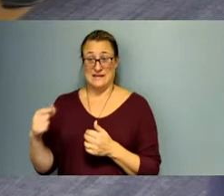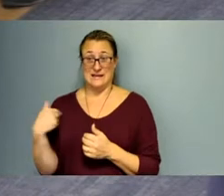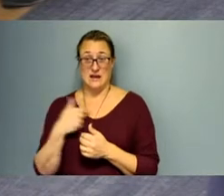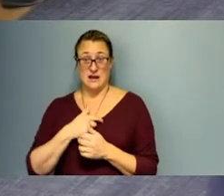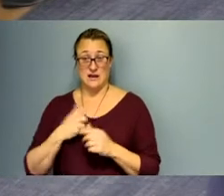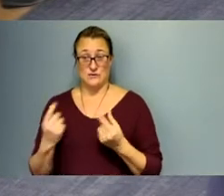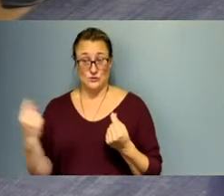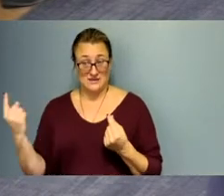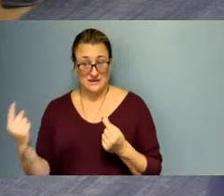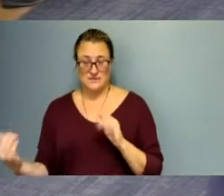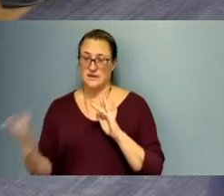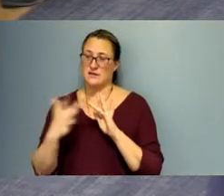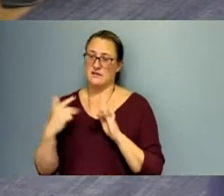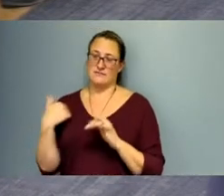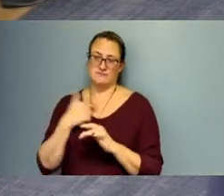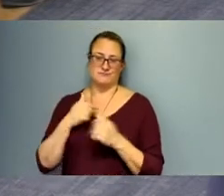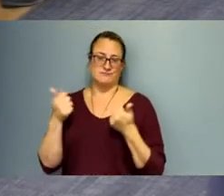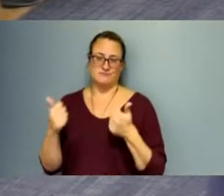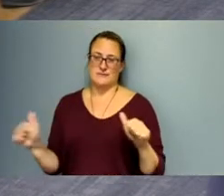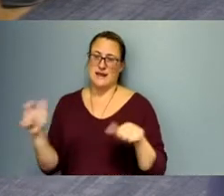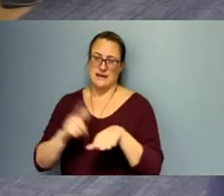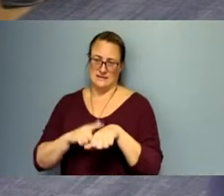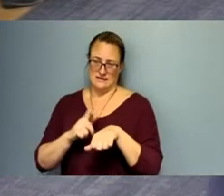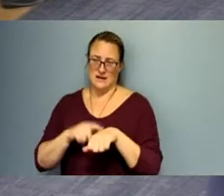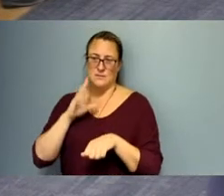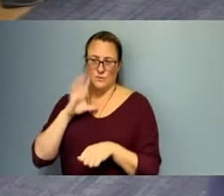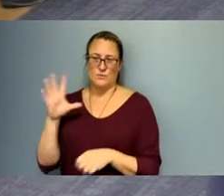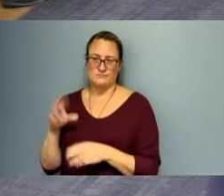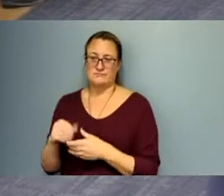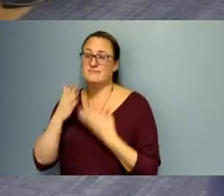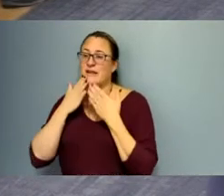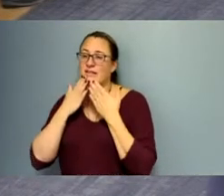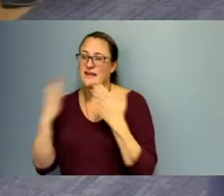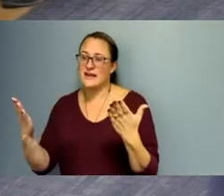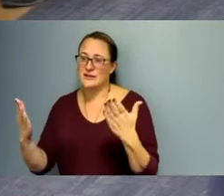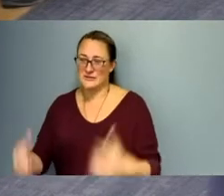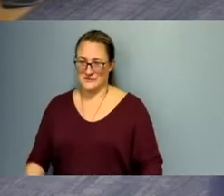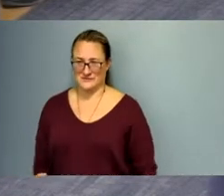hesitate to reach out to us and we will respond. Thank you so much.